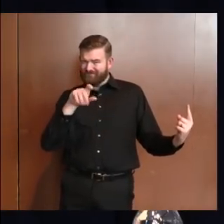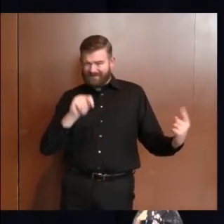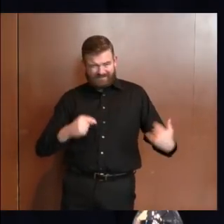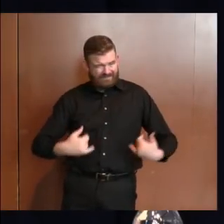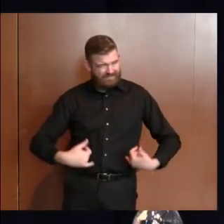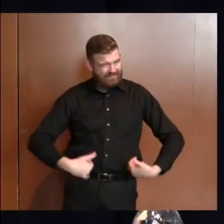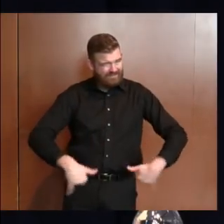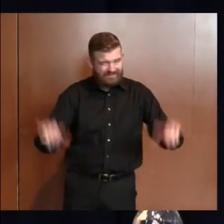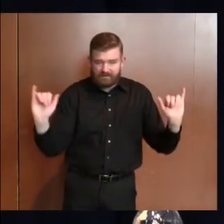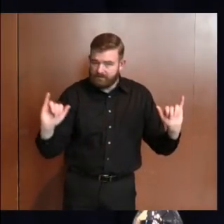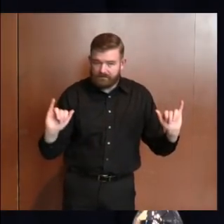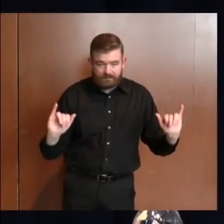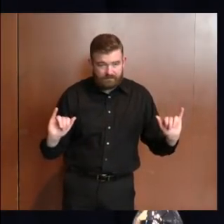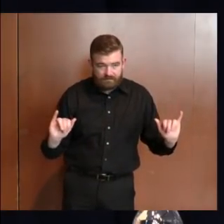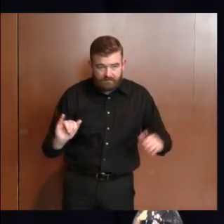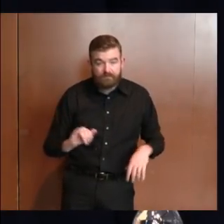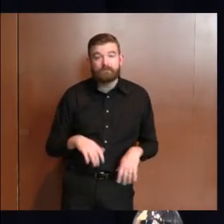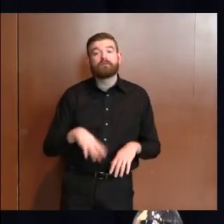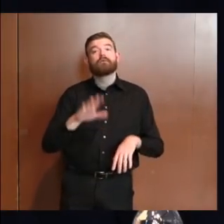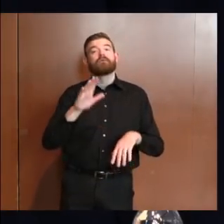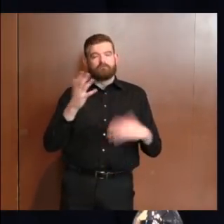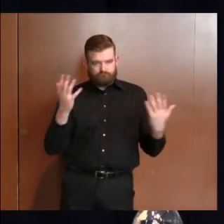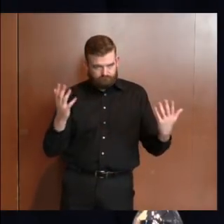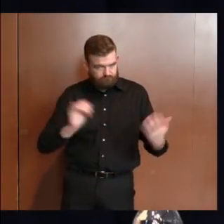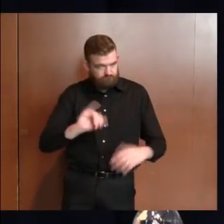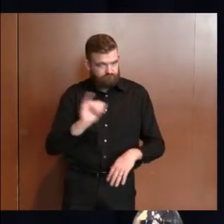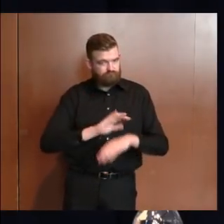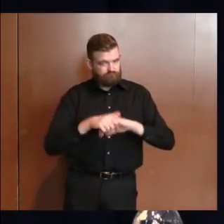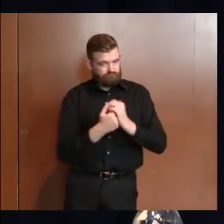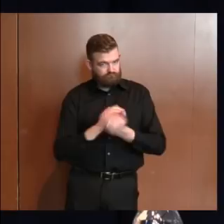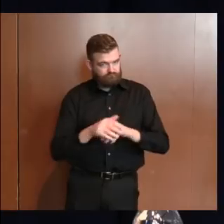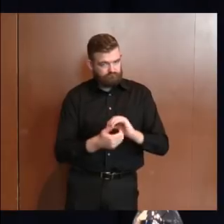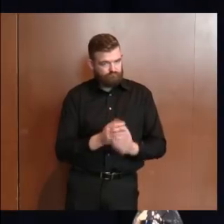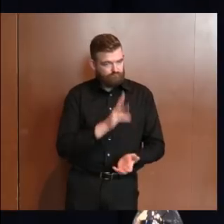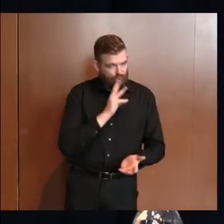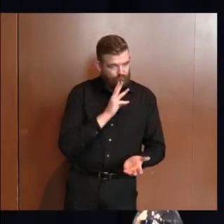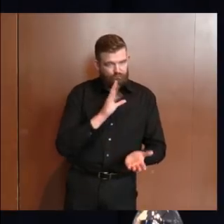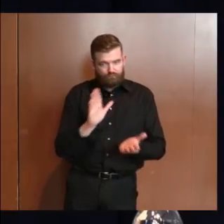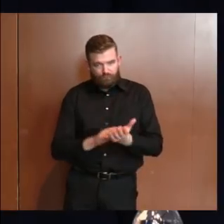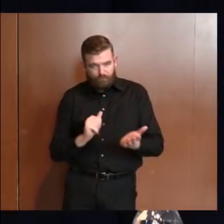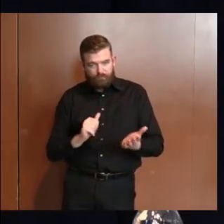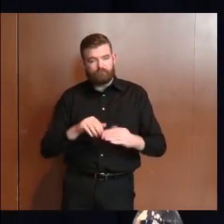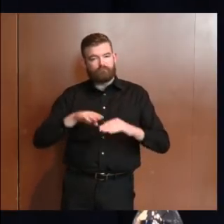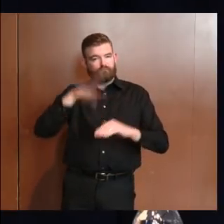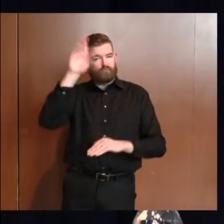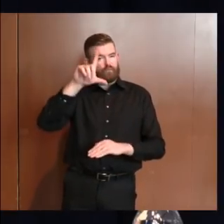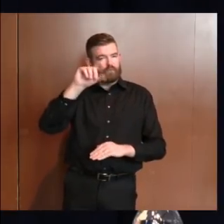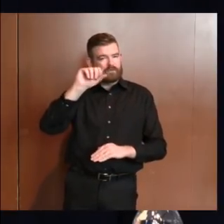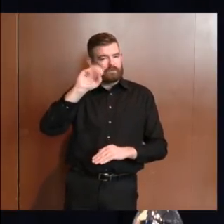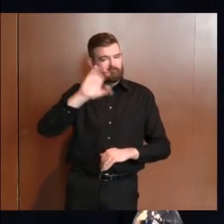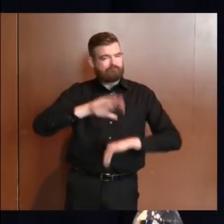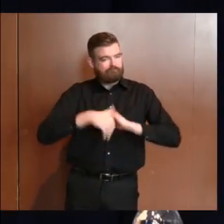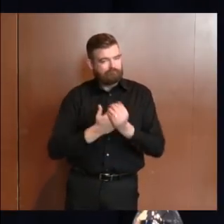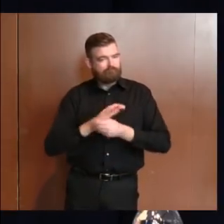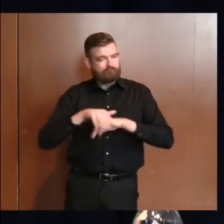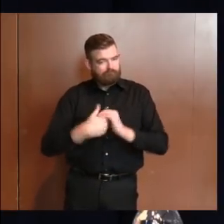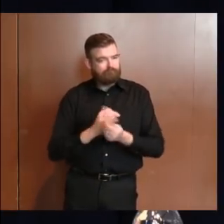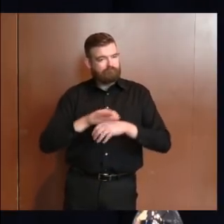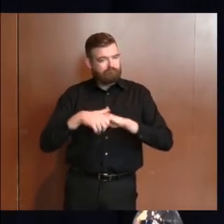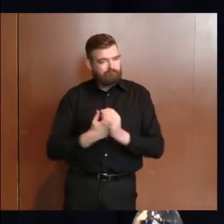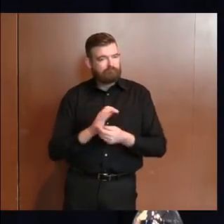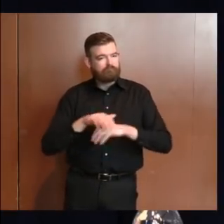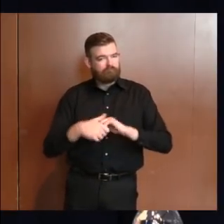regularly washing your hands with soap and water for at least 20 seconds. Practice safe respiratory